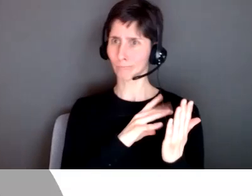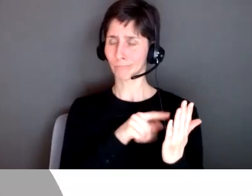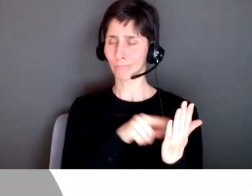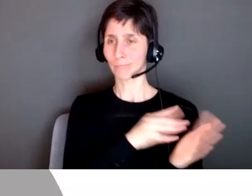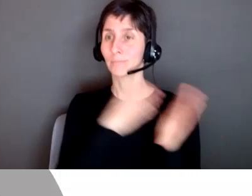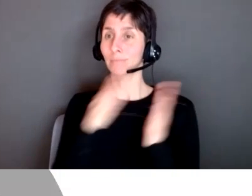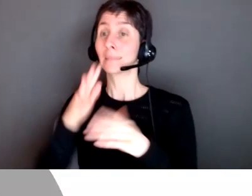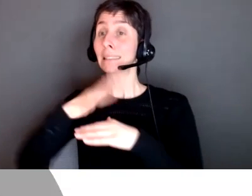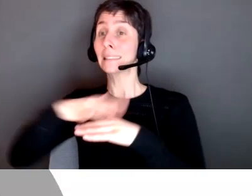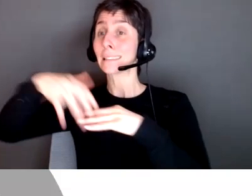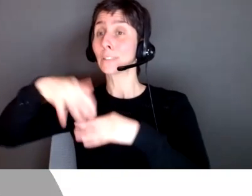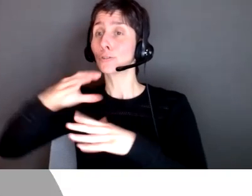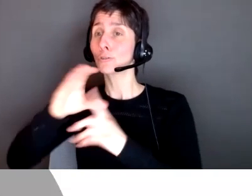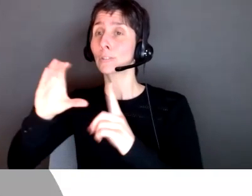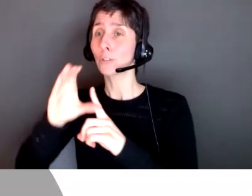to not make eye contact